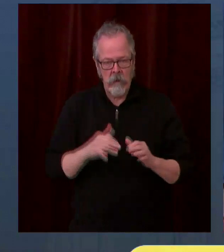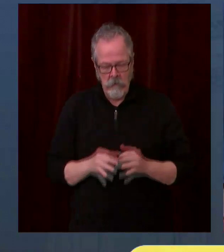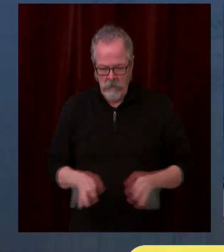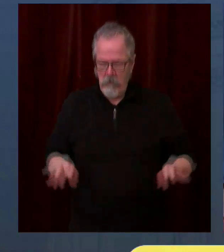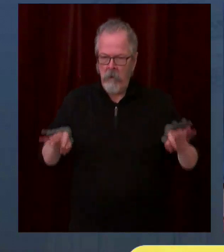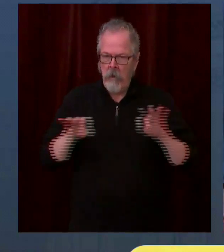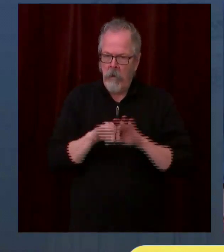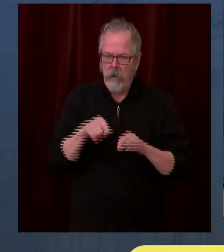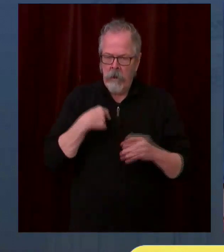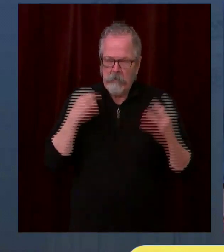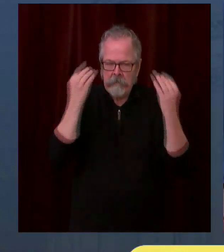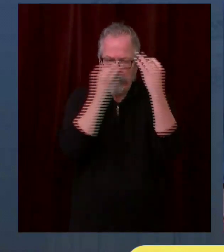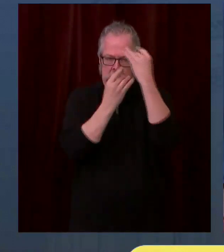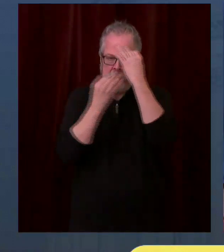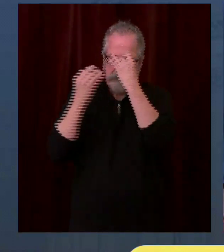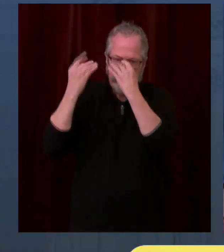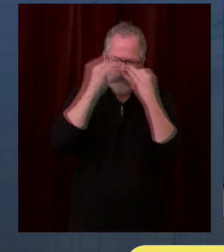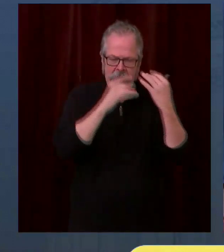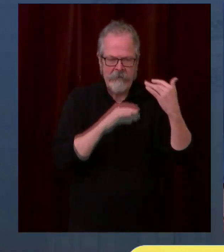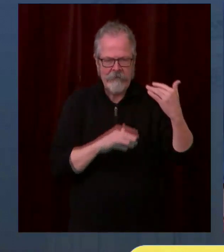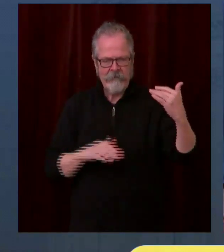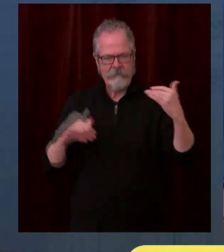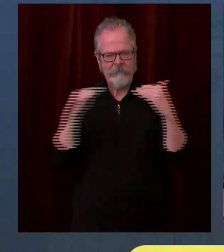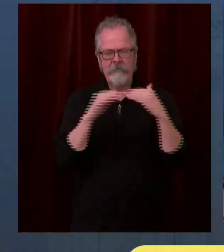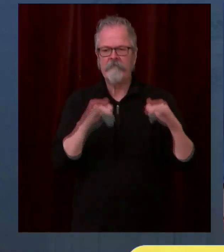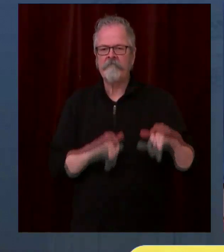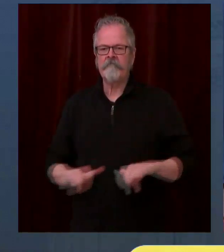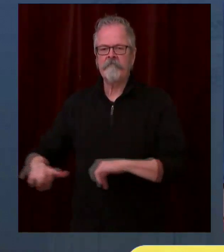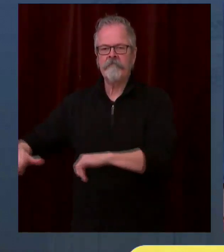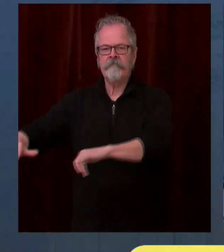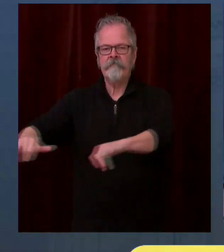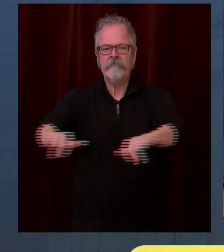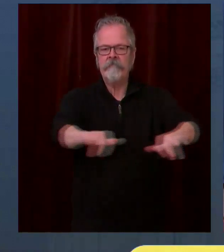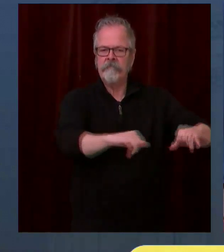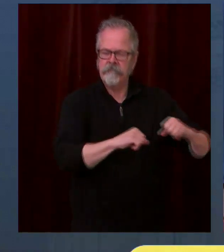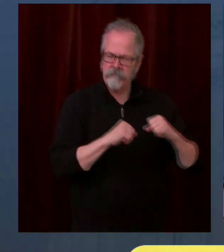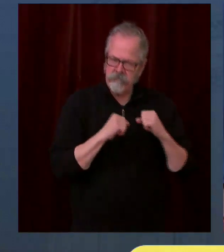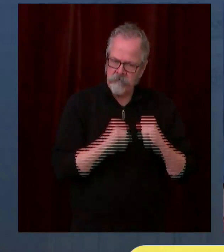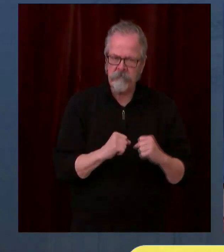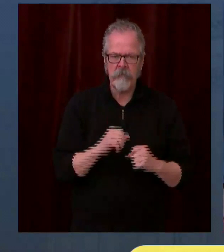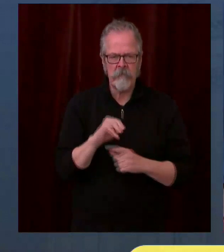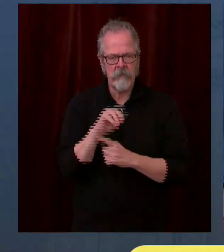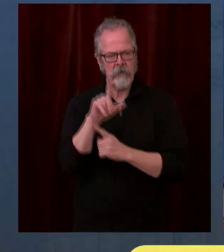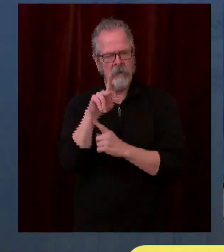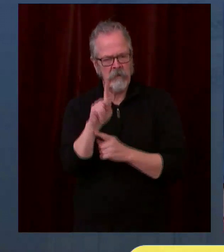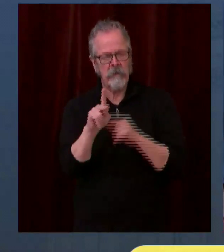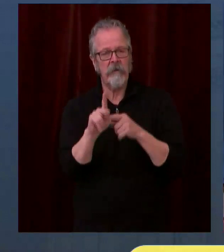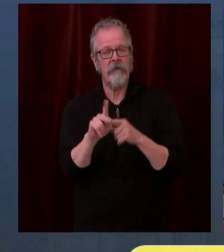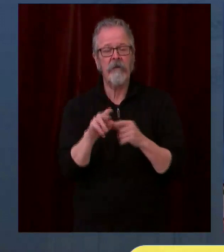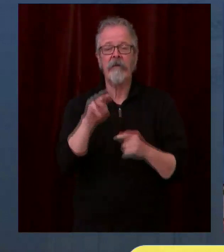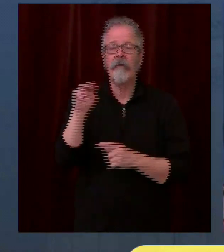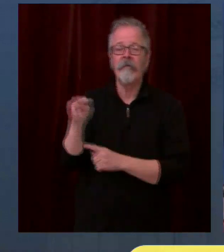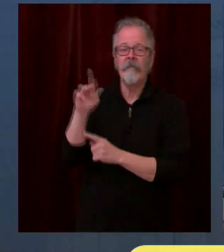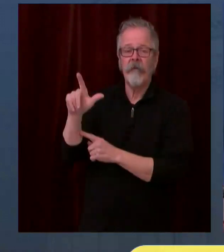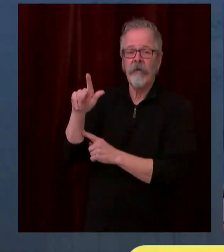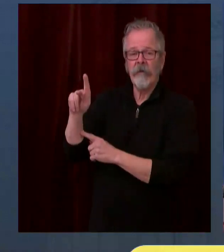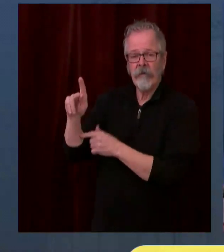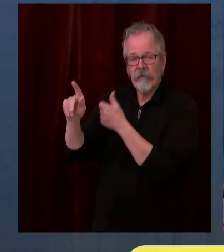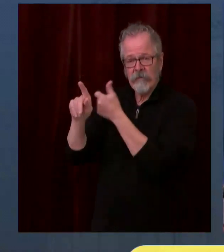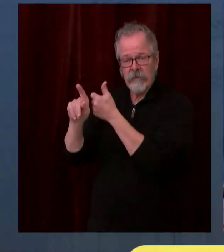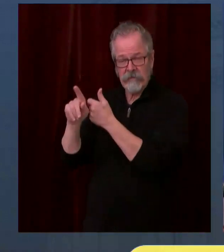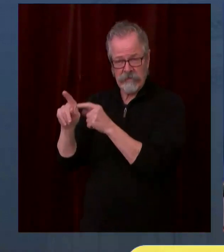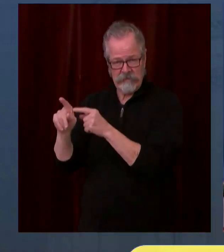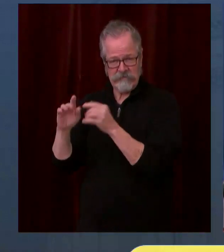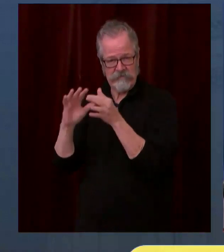And what he said was our lives begin to end the day that we become silent about the things that matter. So I'm looking